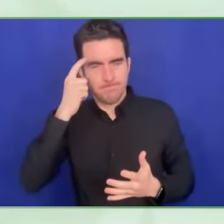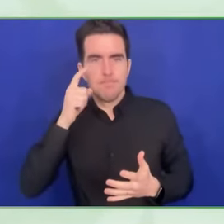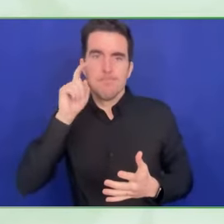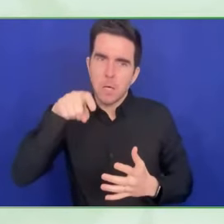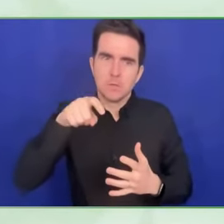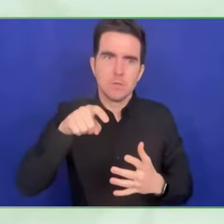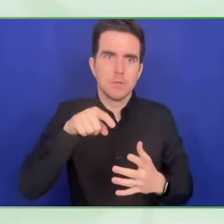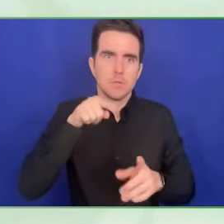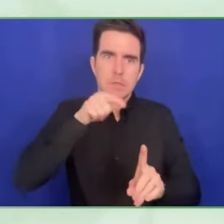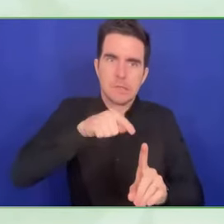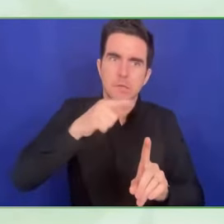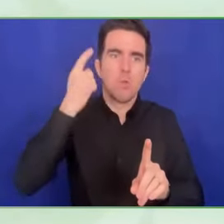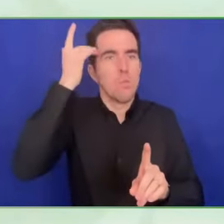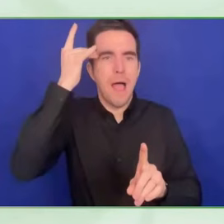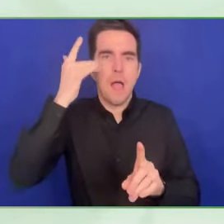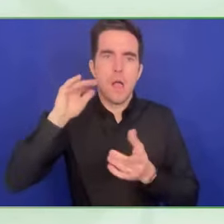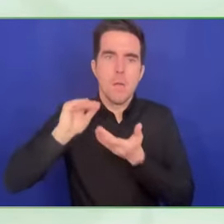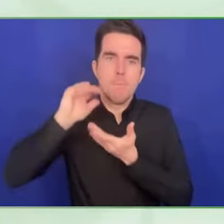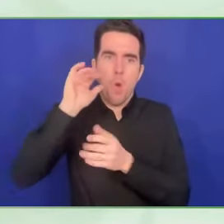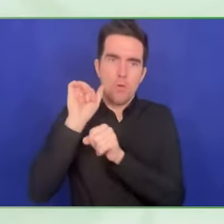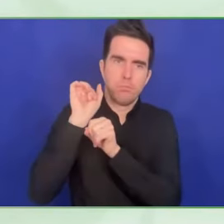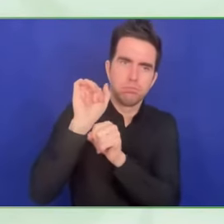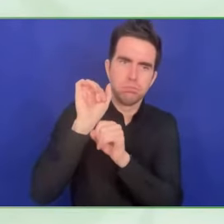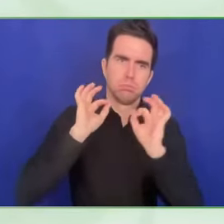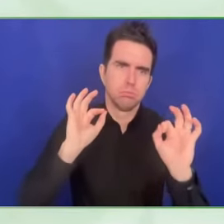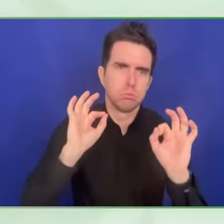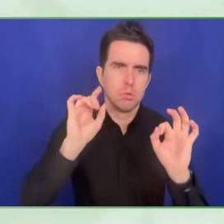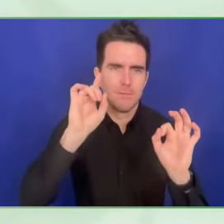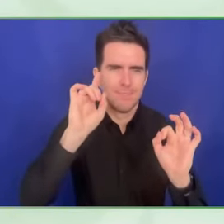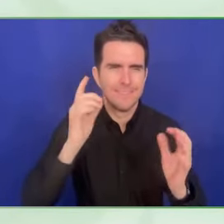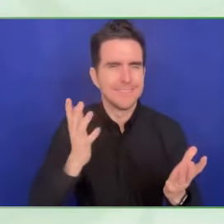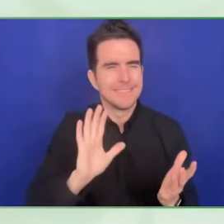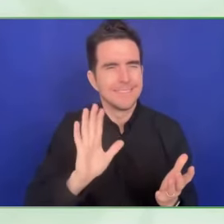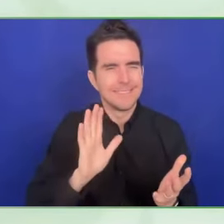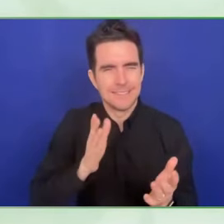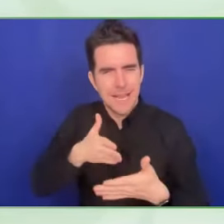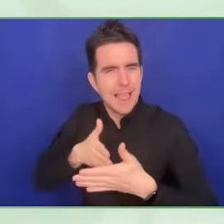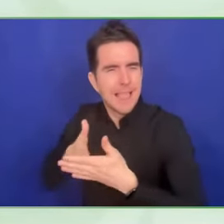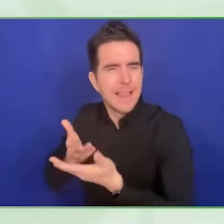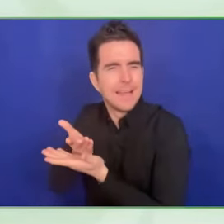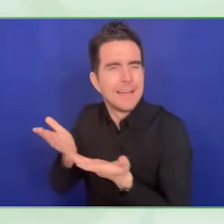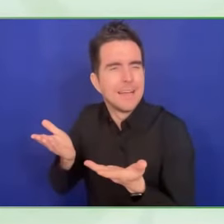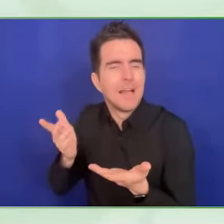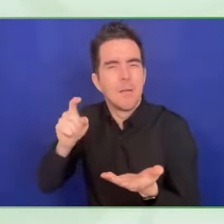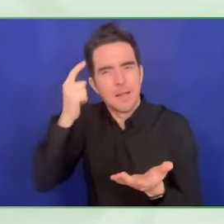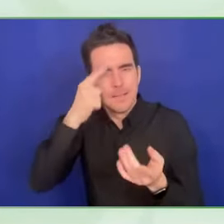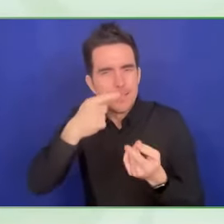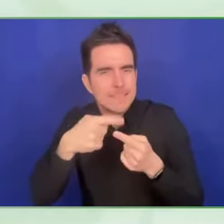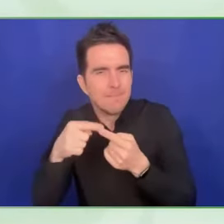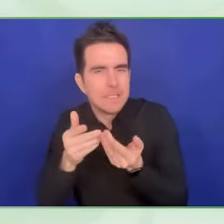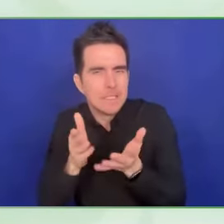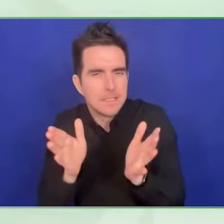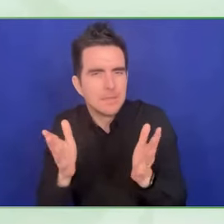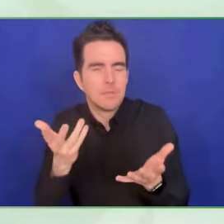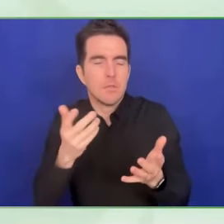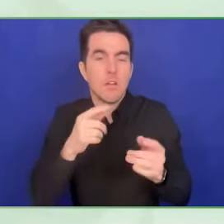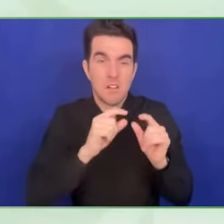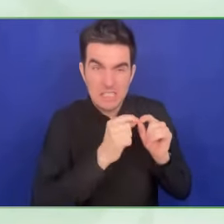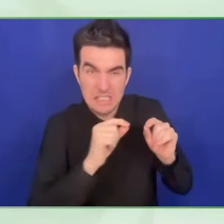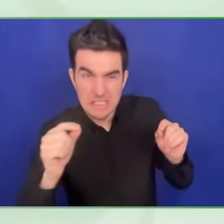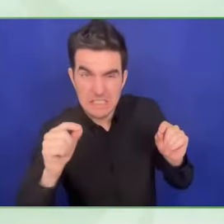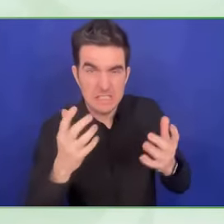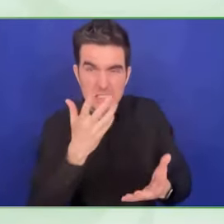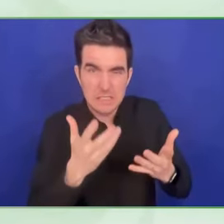to my office and then I have to use the fingerprint to enter there. Or for example, to unlock the mobile